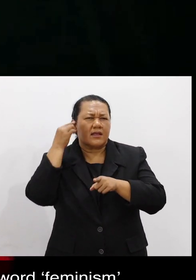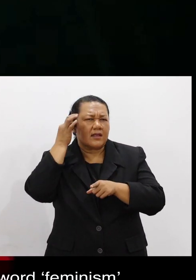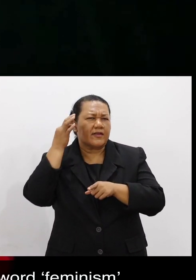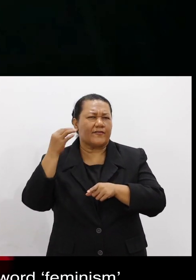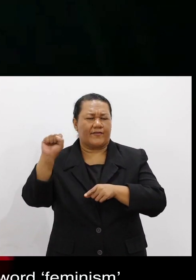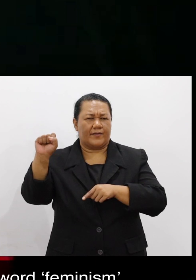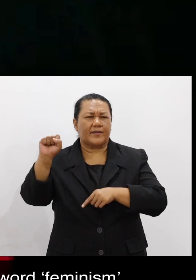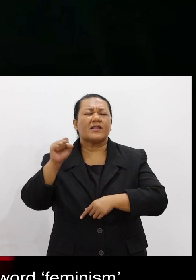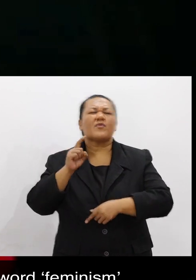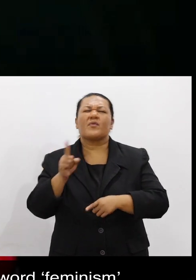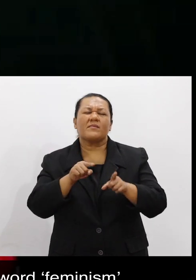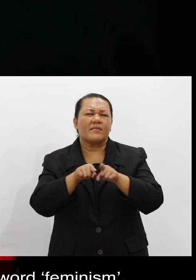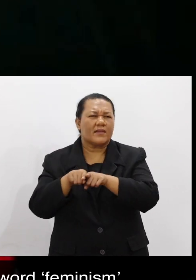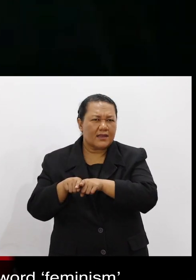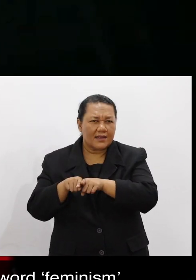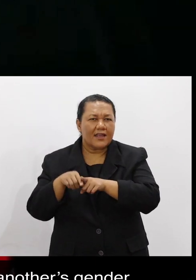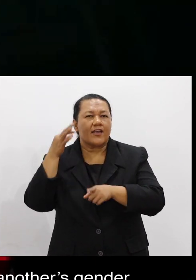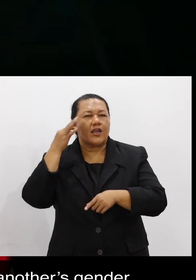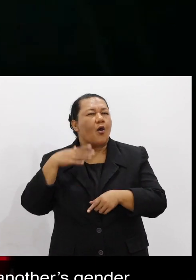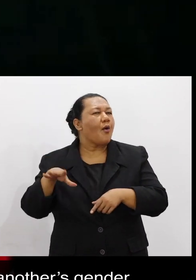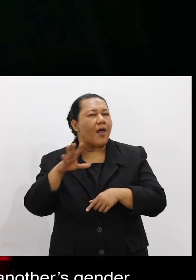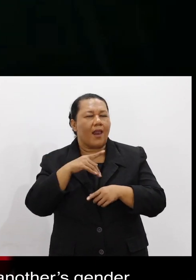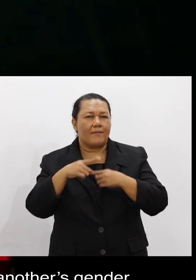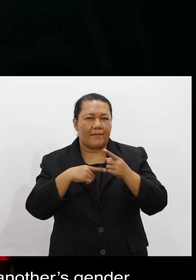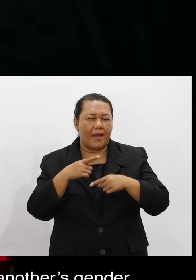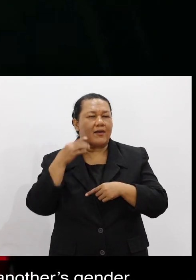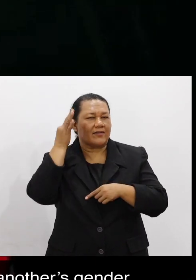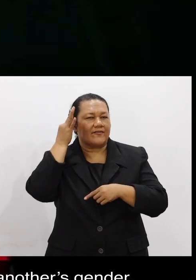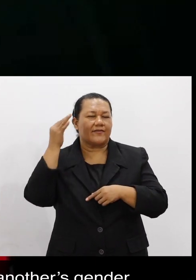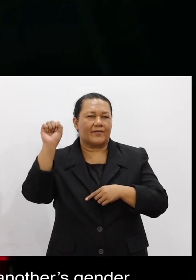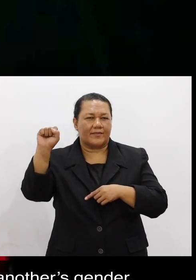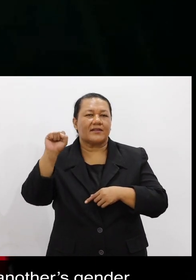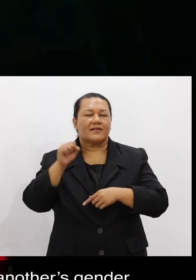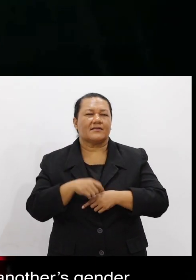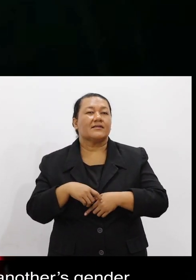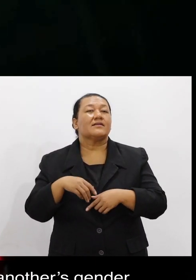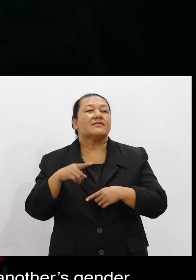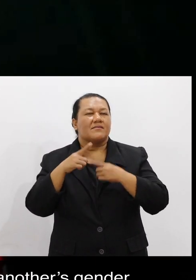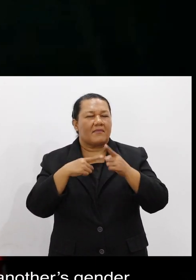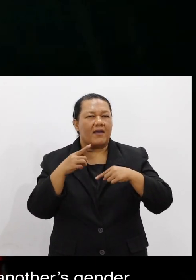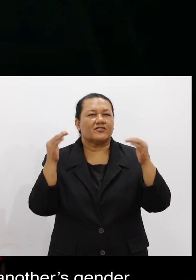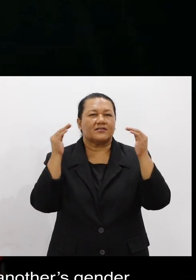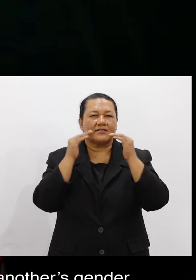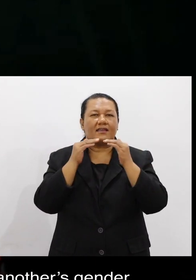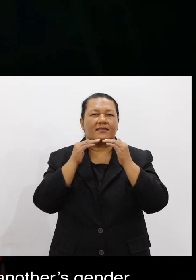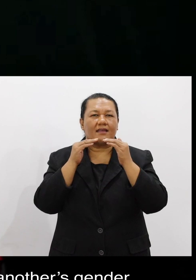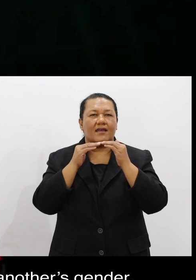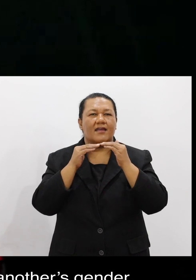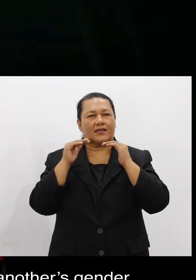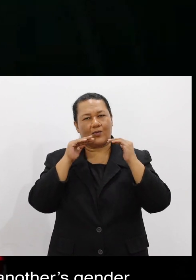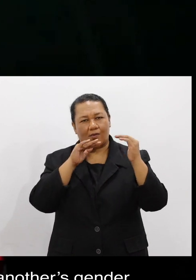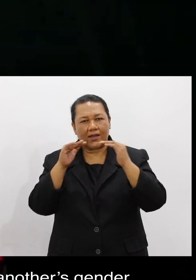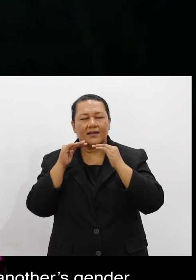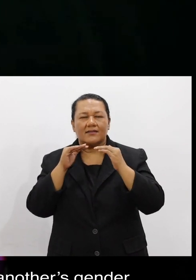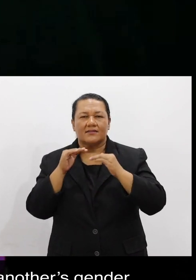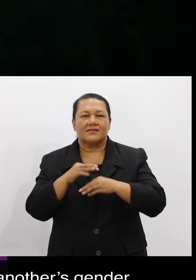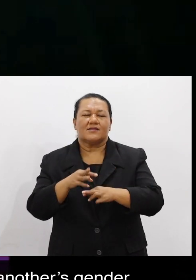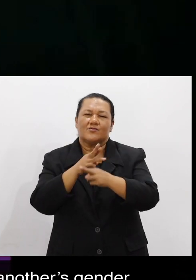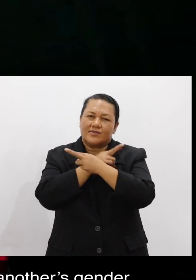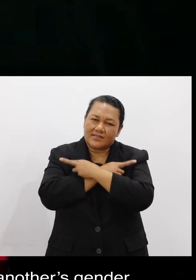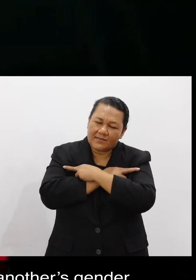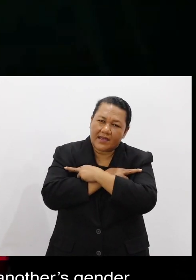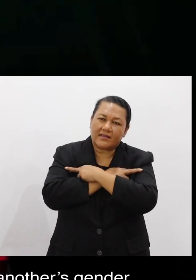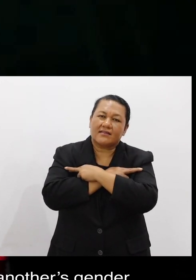of the word feminism. It's all about feminism. And it's gender equality,